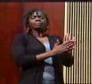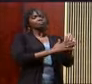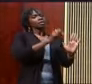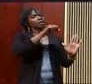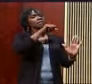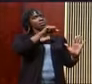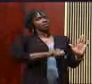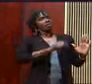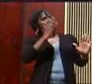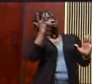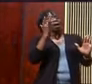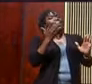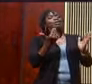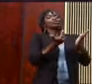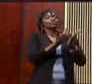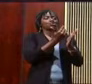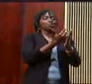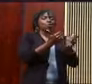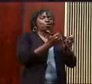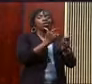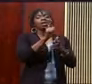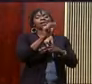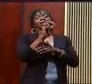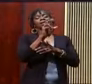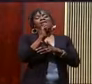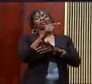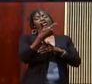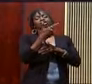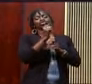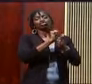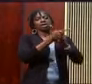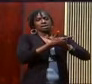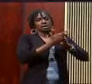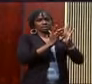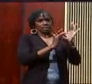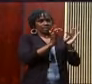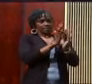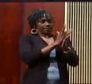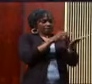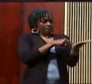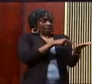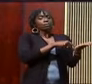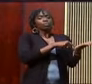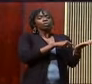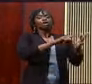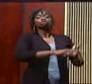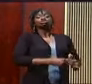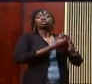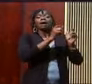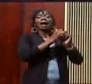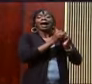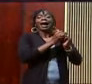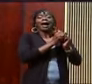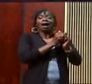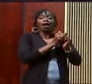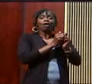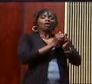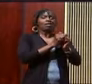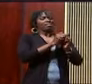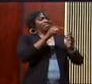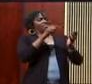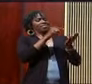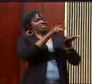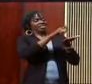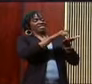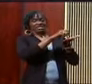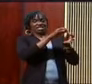New Living Translation opens up by saying these are the memoirs of Dehemiah. I like